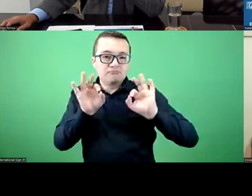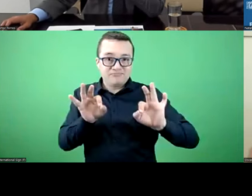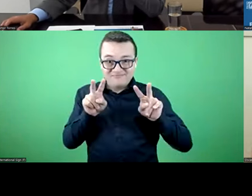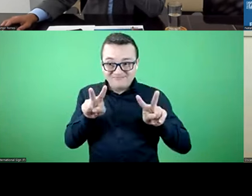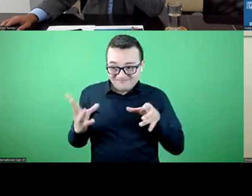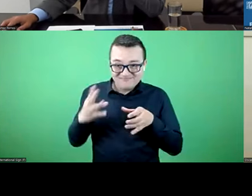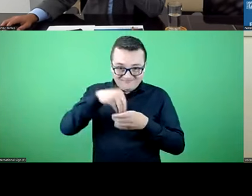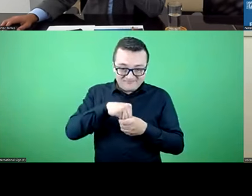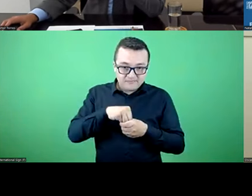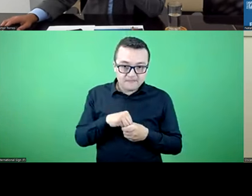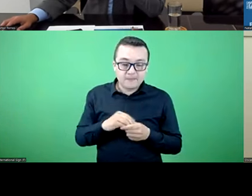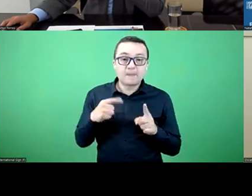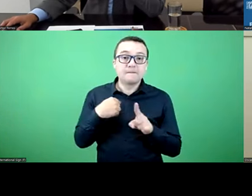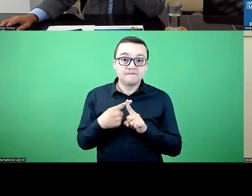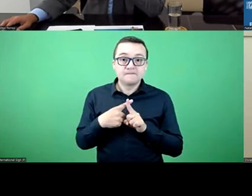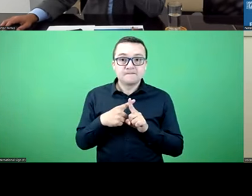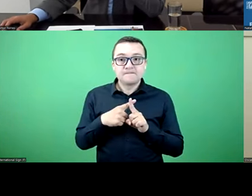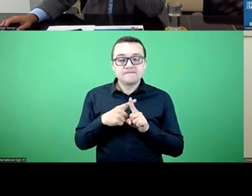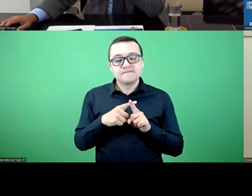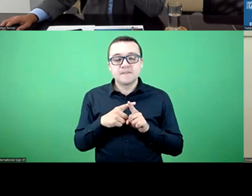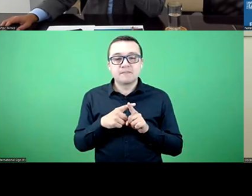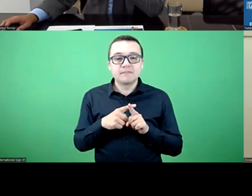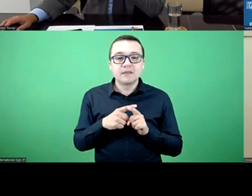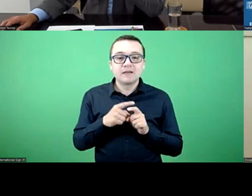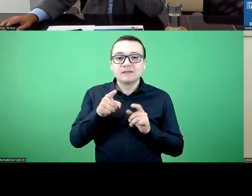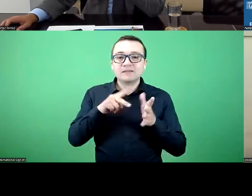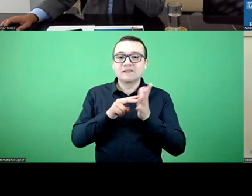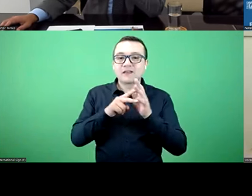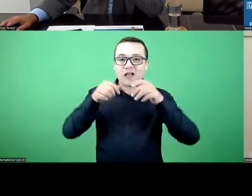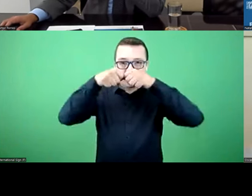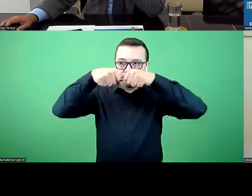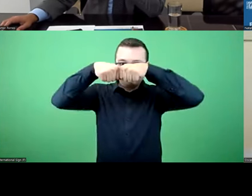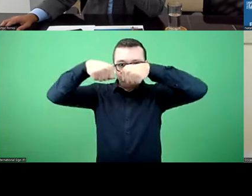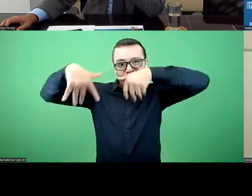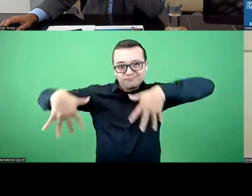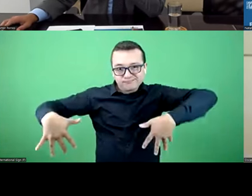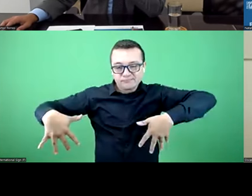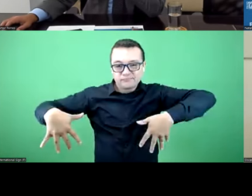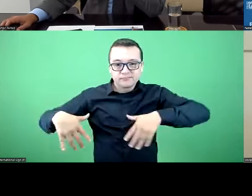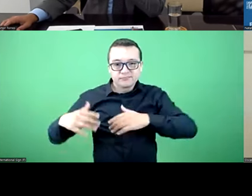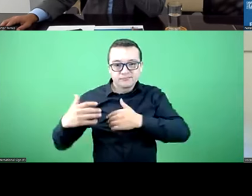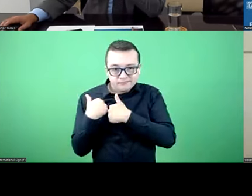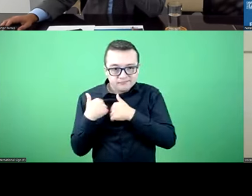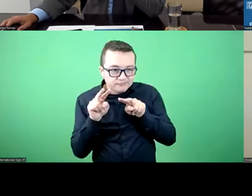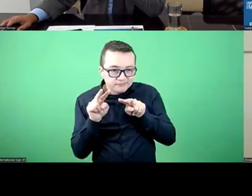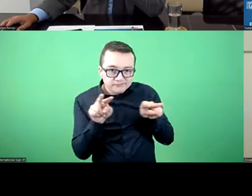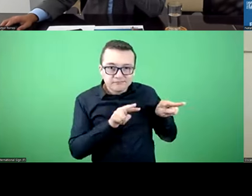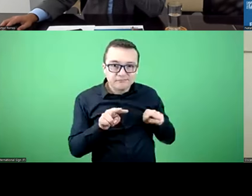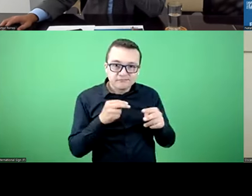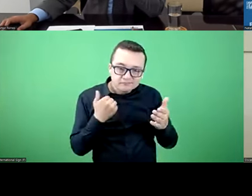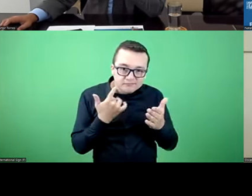type of work relations. It is a right of every Brazilian